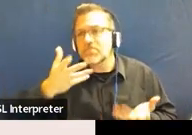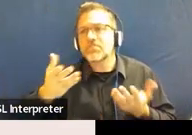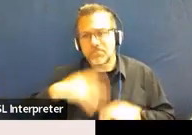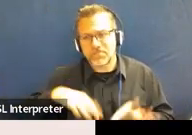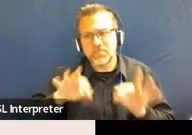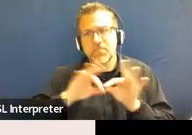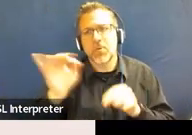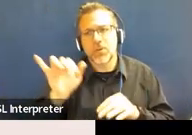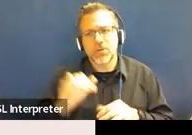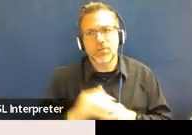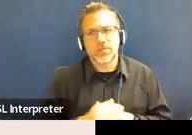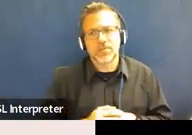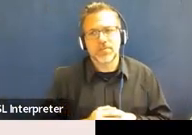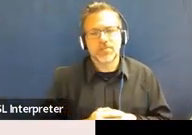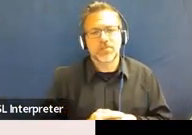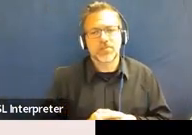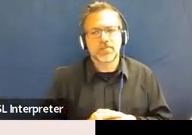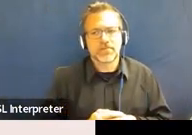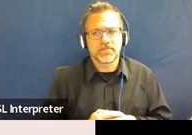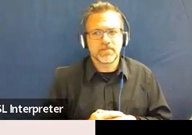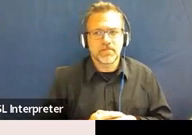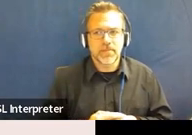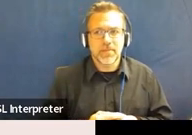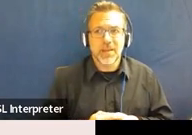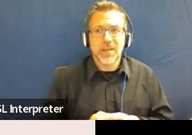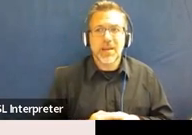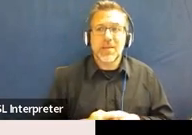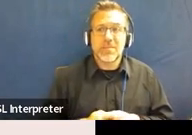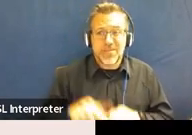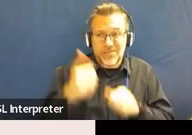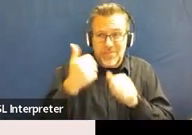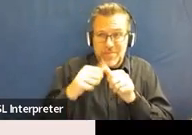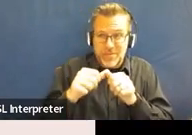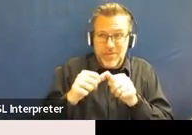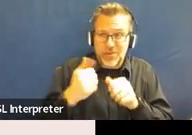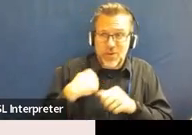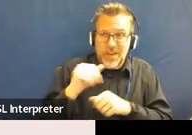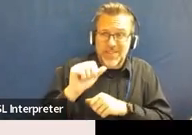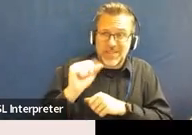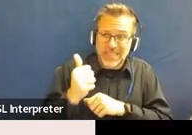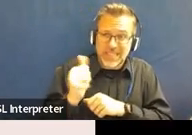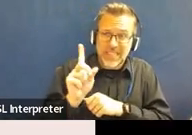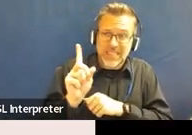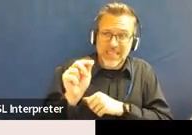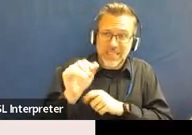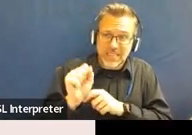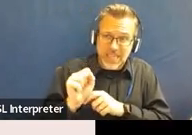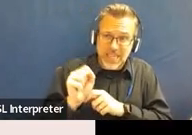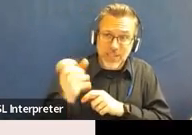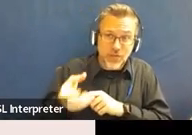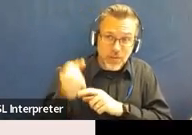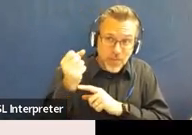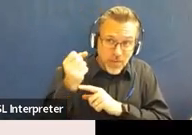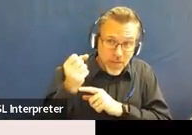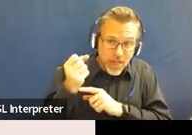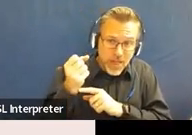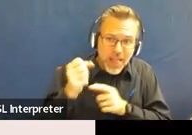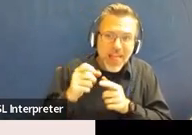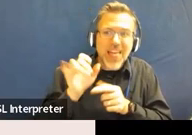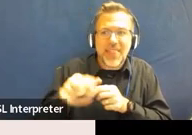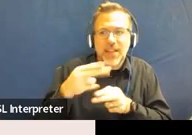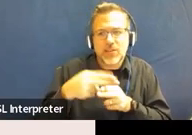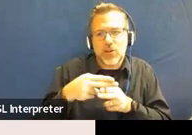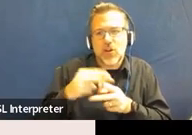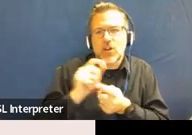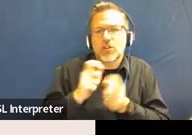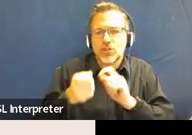But what you want to think about is within 10 days of removal, that results in a change of placement for